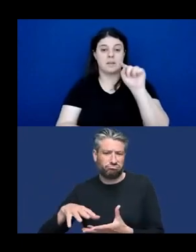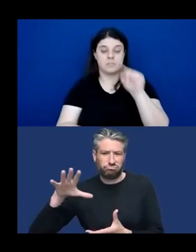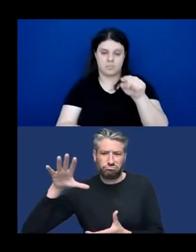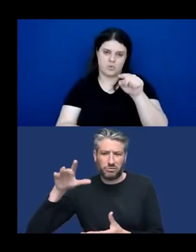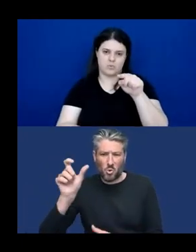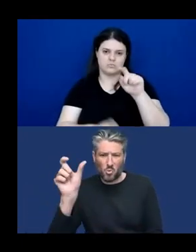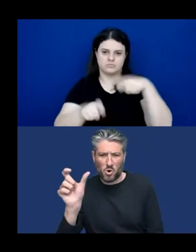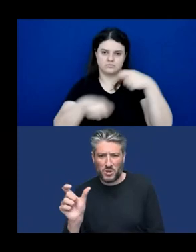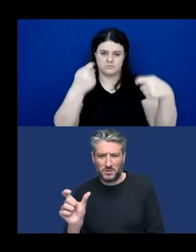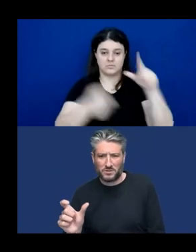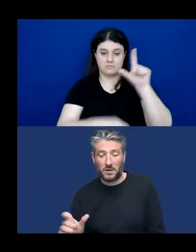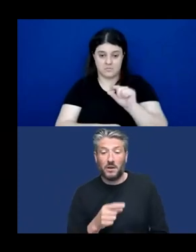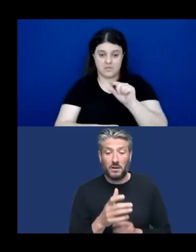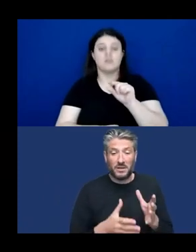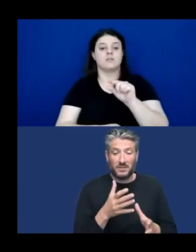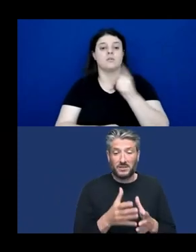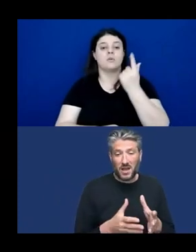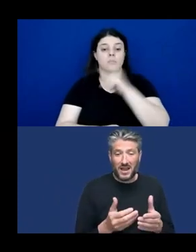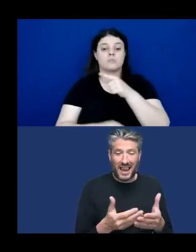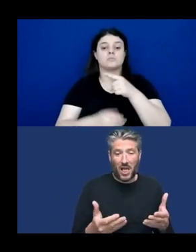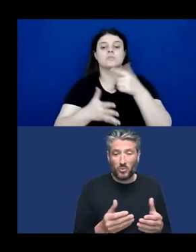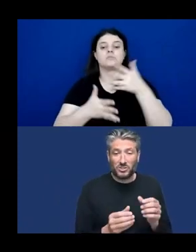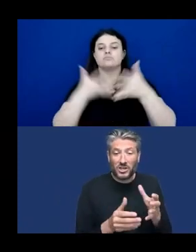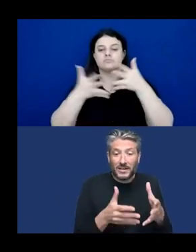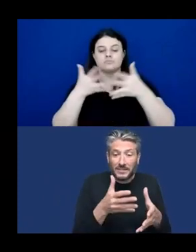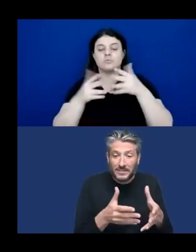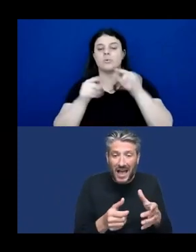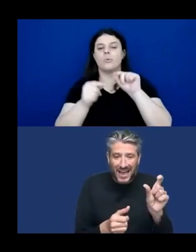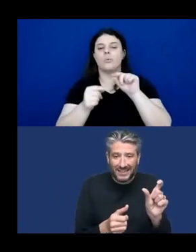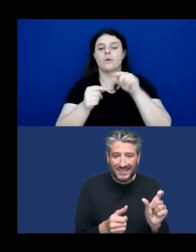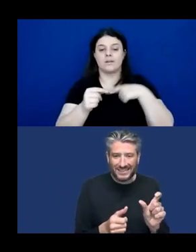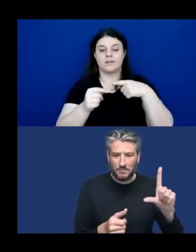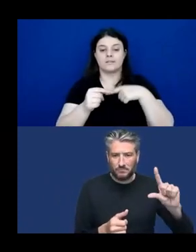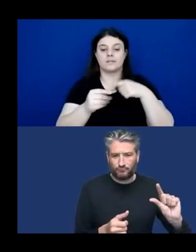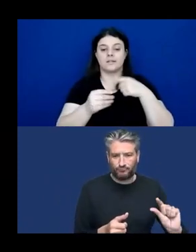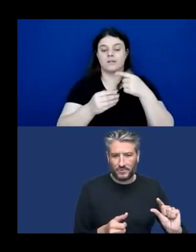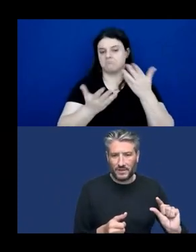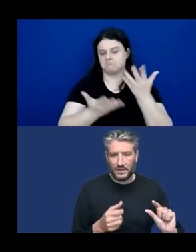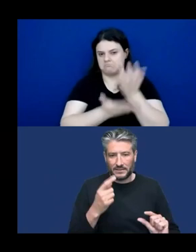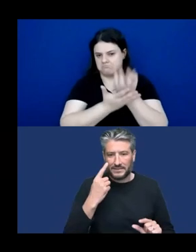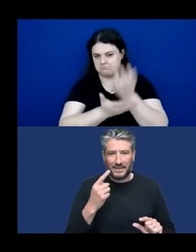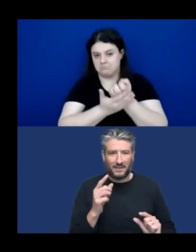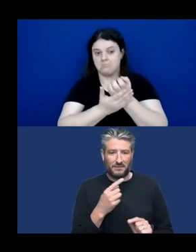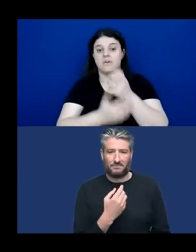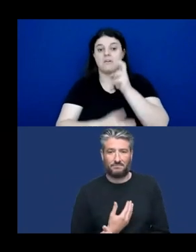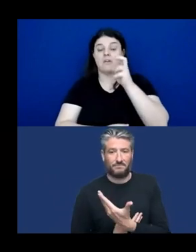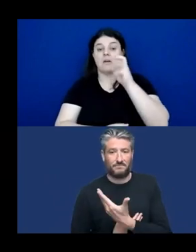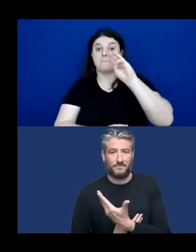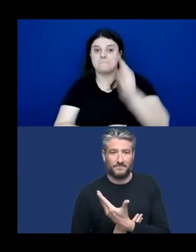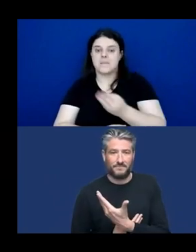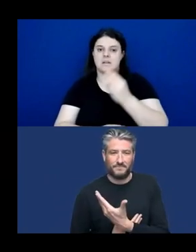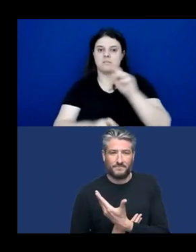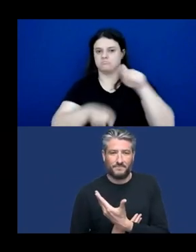articulated speech corpuses, which are basically recordings of speech, contain about five million words. And the largest